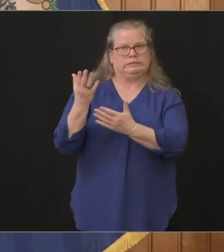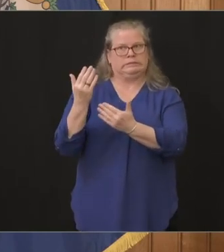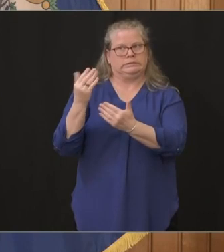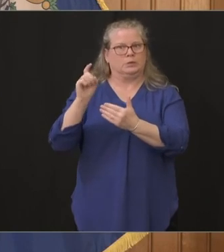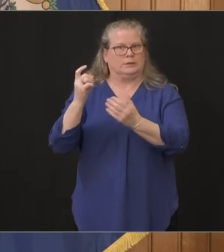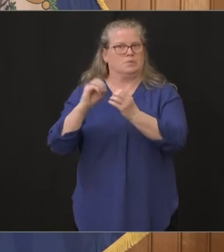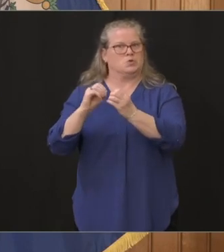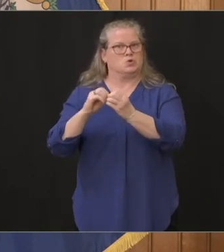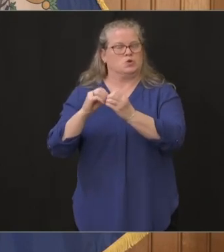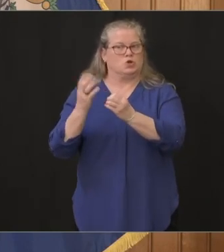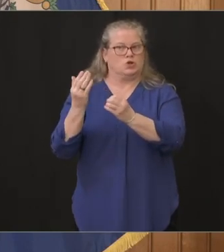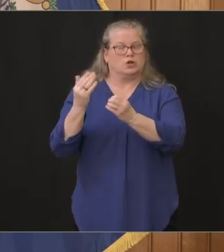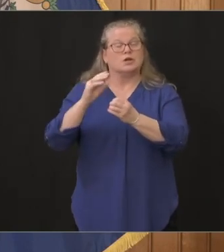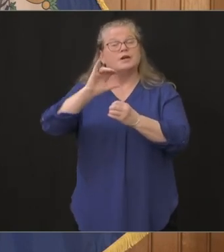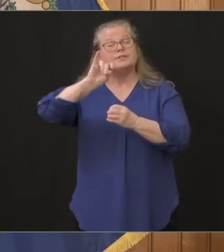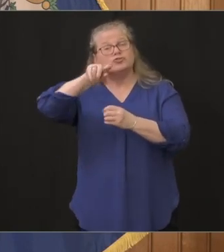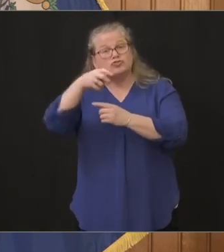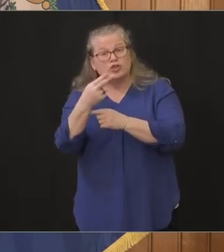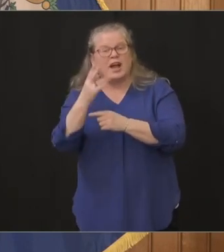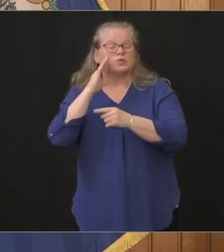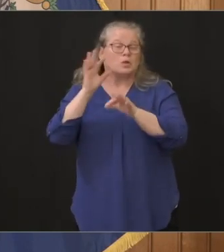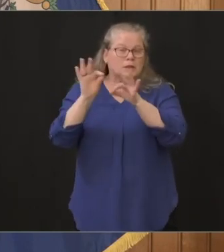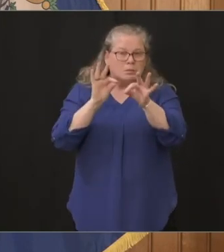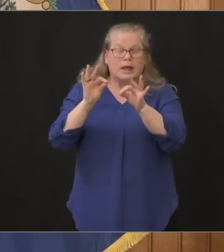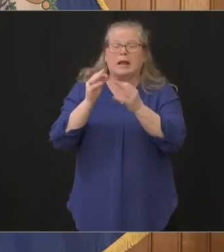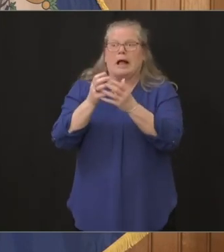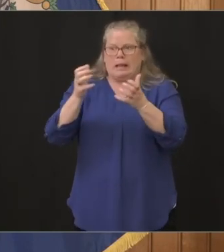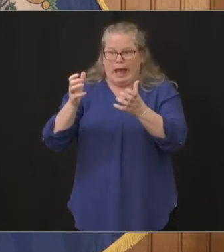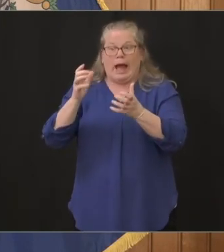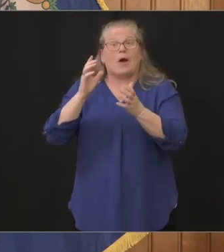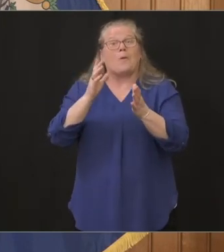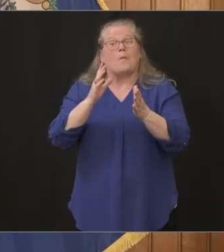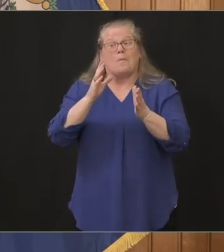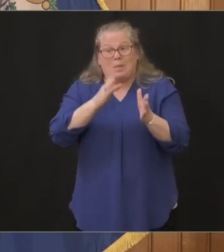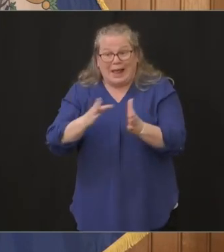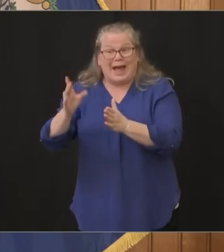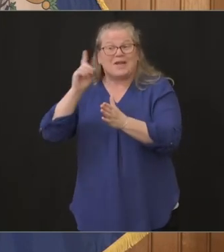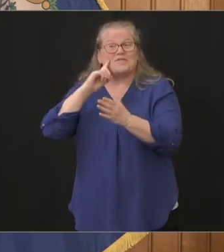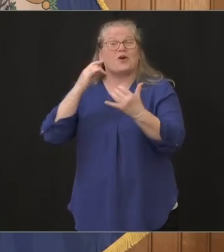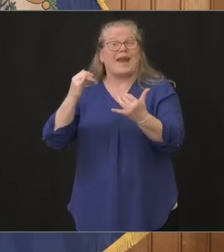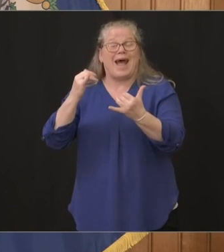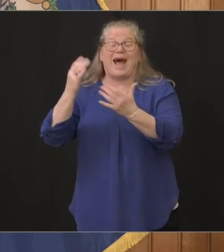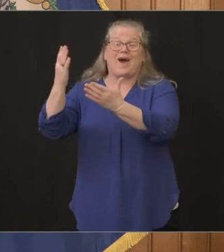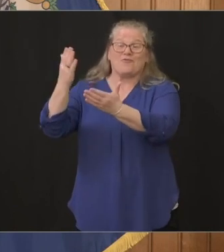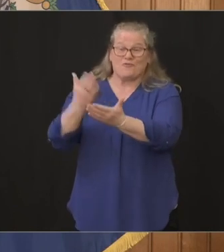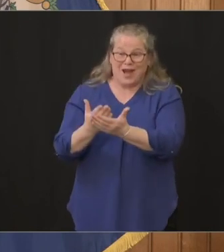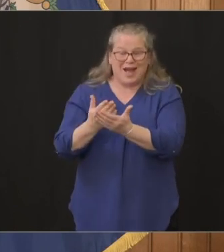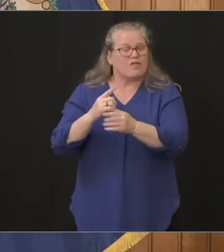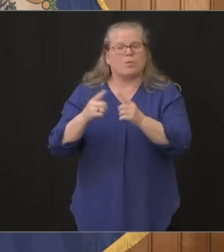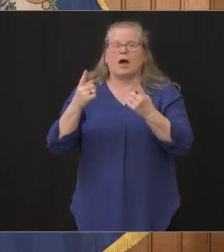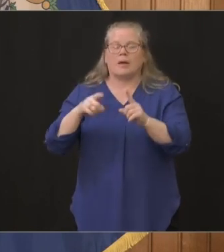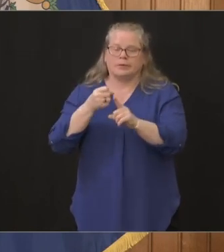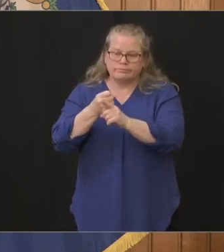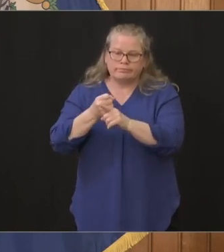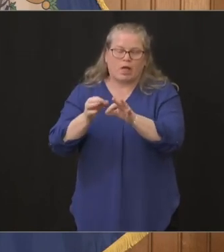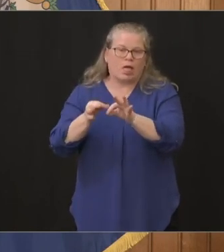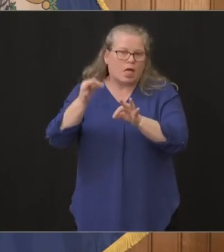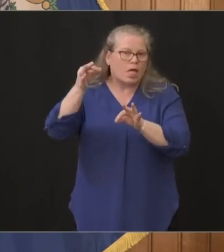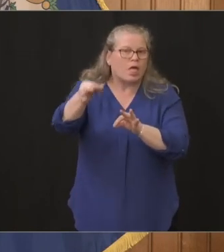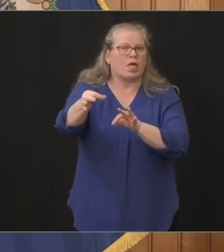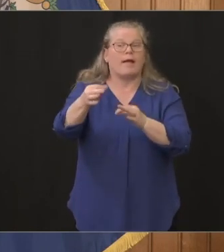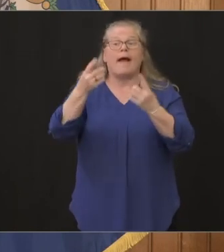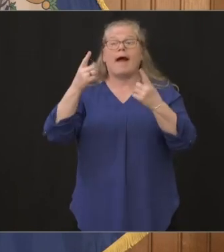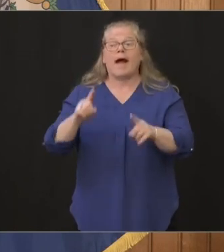right now and some of it's been pushed back the thermometers till next week thermometers 3000 thermometers very